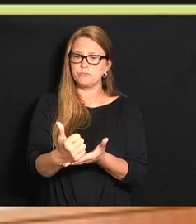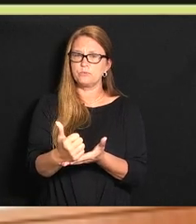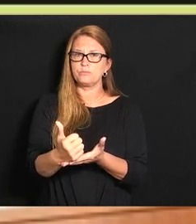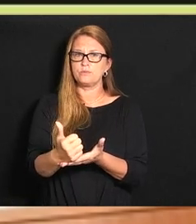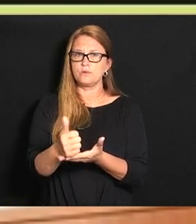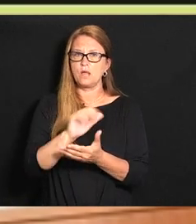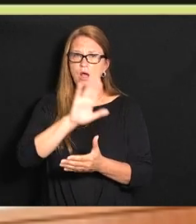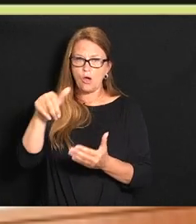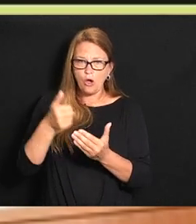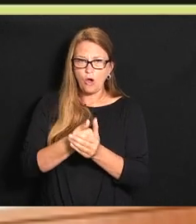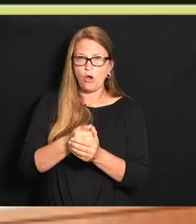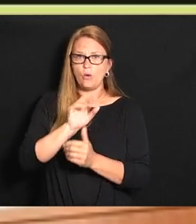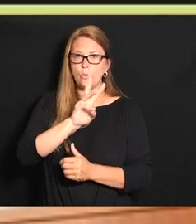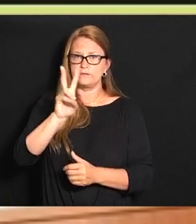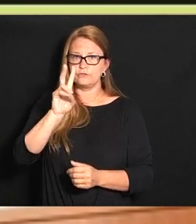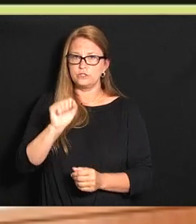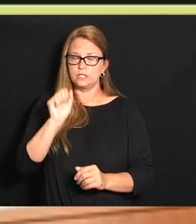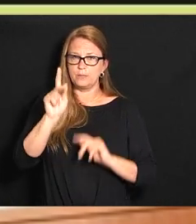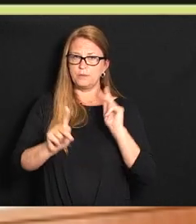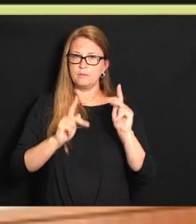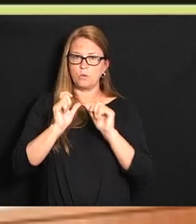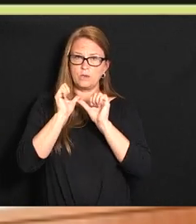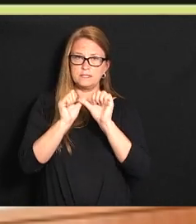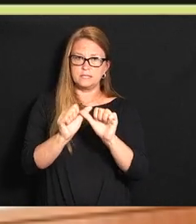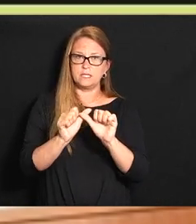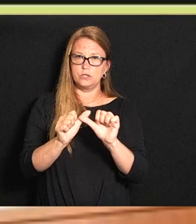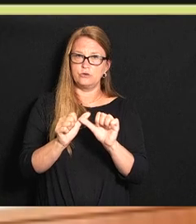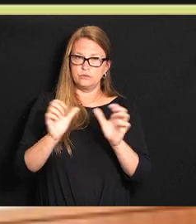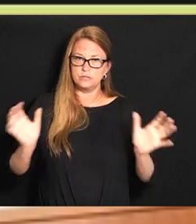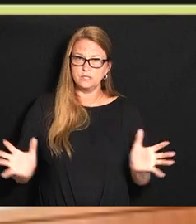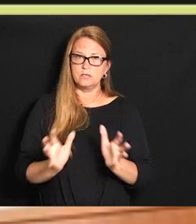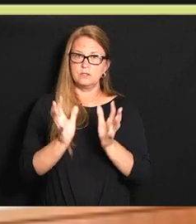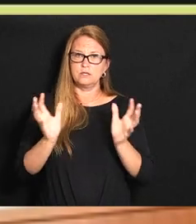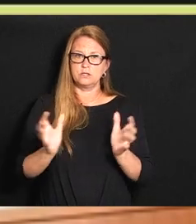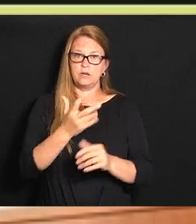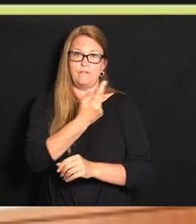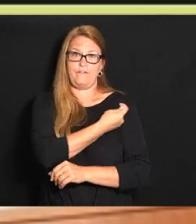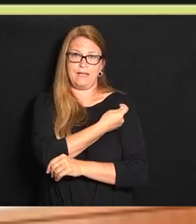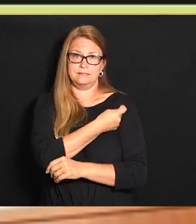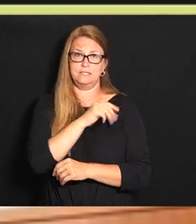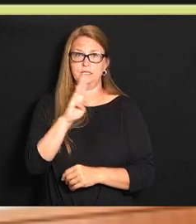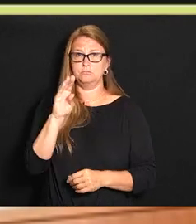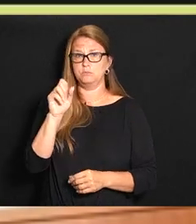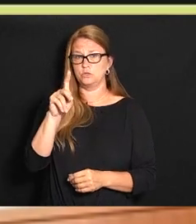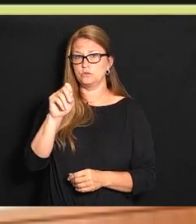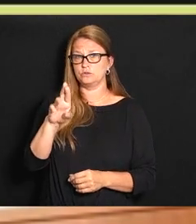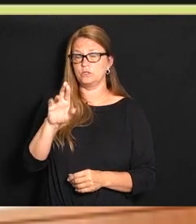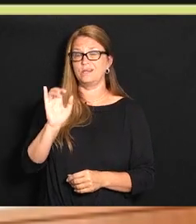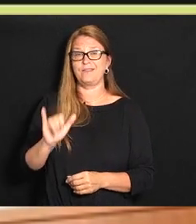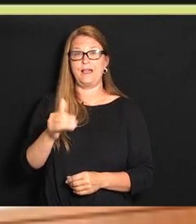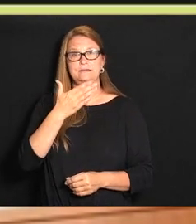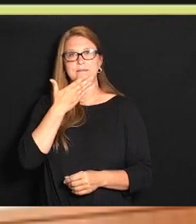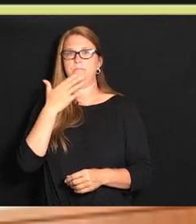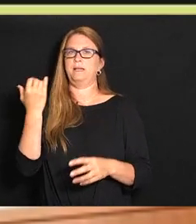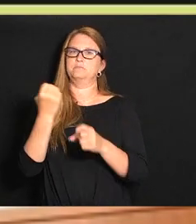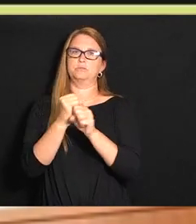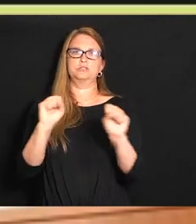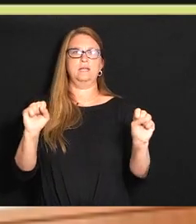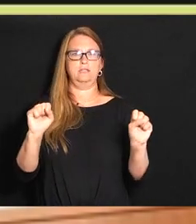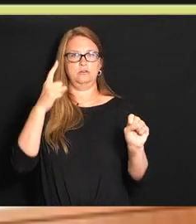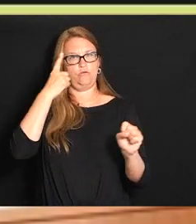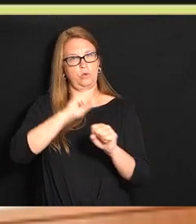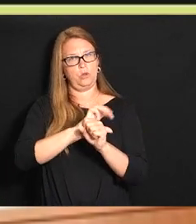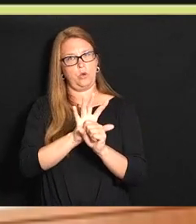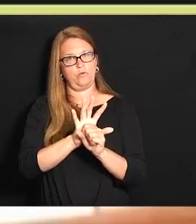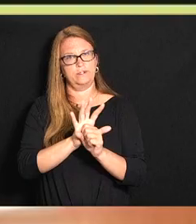Virginians we've got to continue to press forward with vaccines and boosters because that is our best defense for COVID going